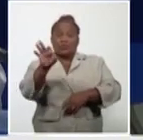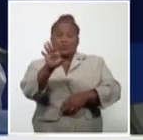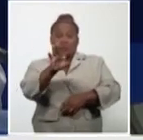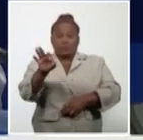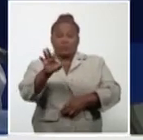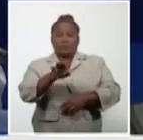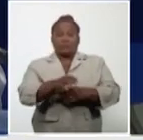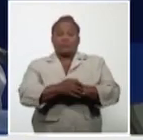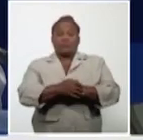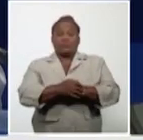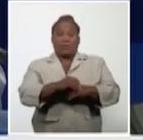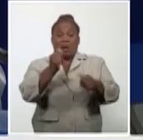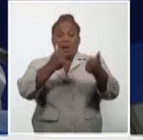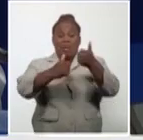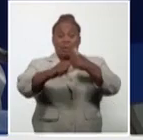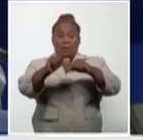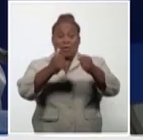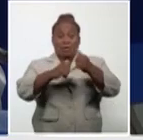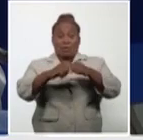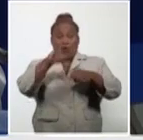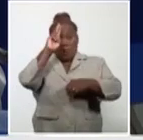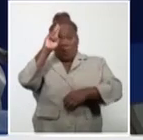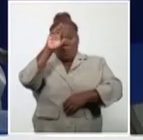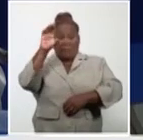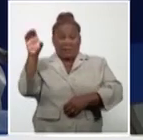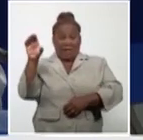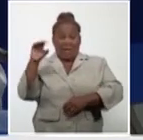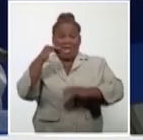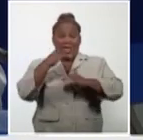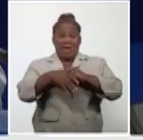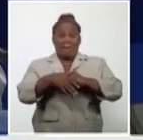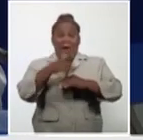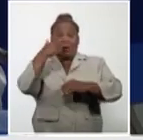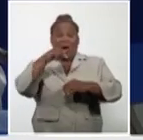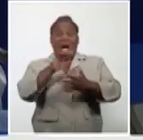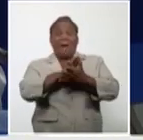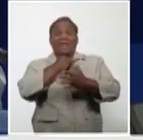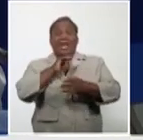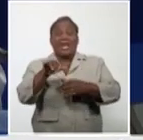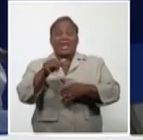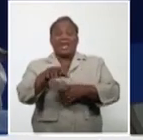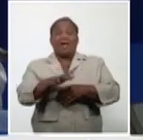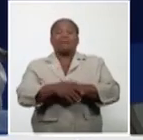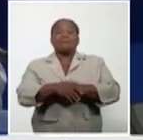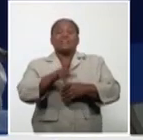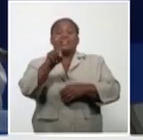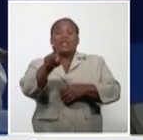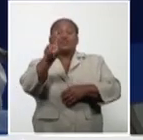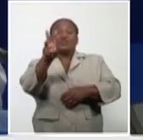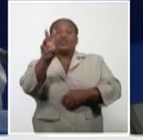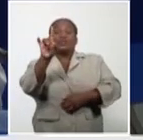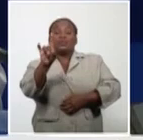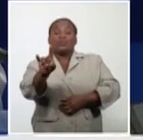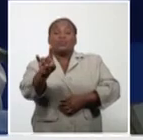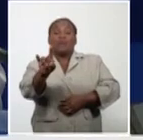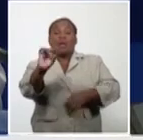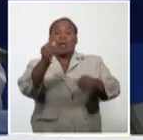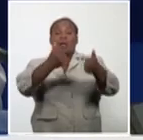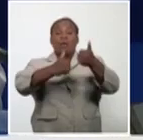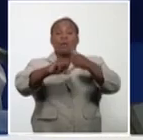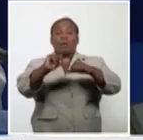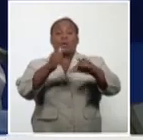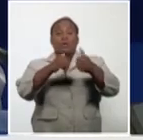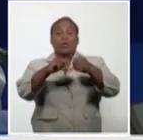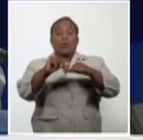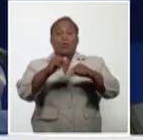188. In the laboratory of the Hospital Brothers and Mejeras, 139. And in the laboratory of the Civil